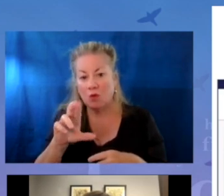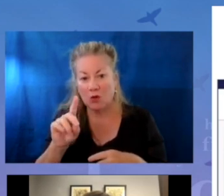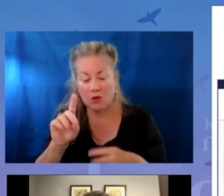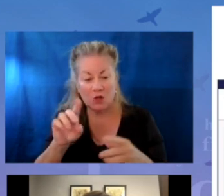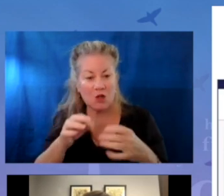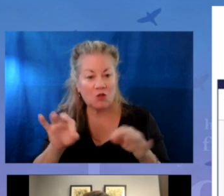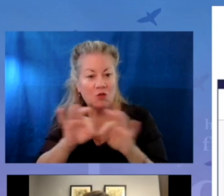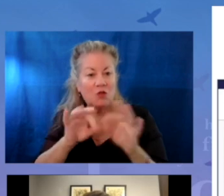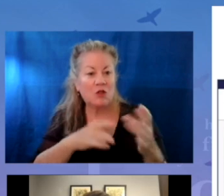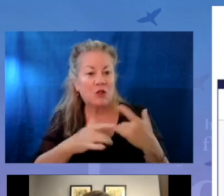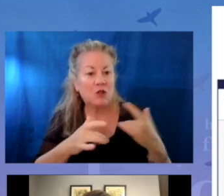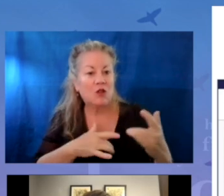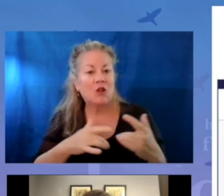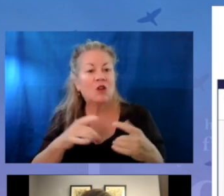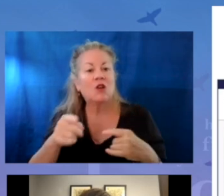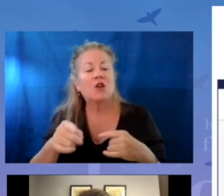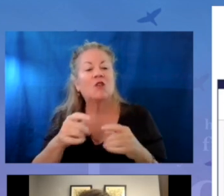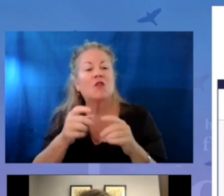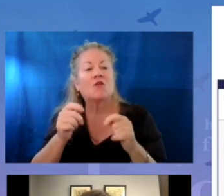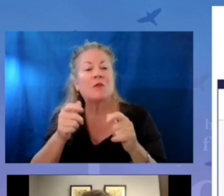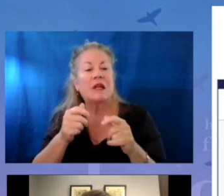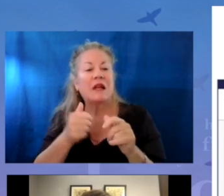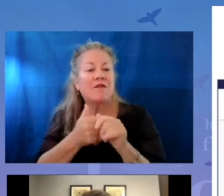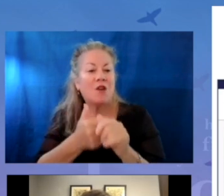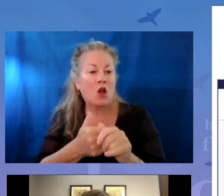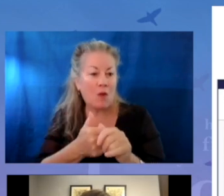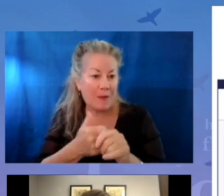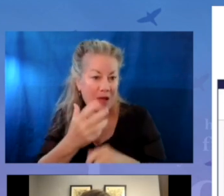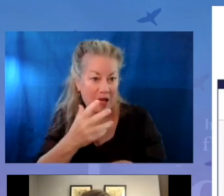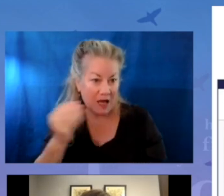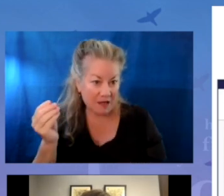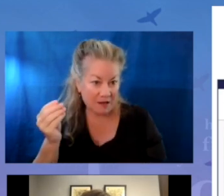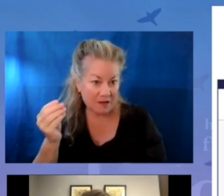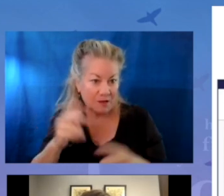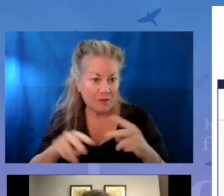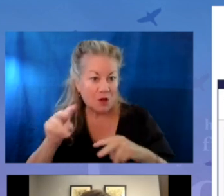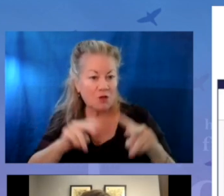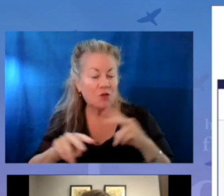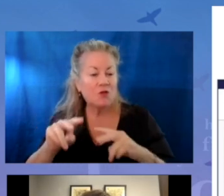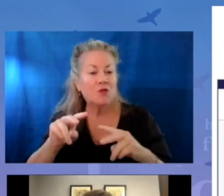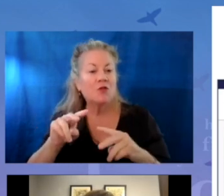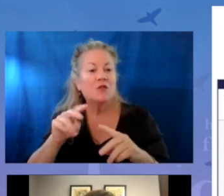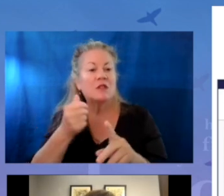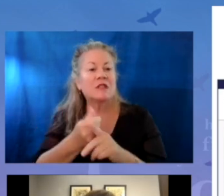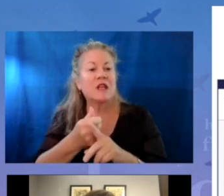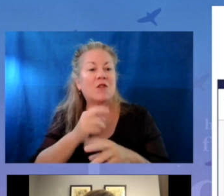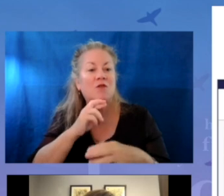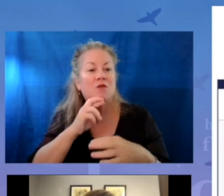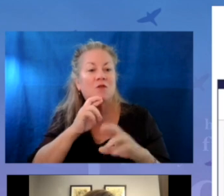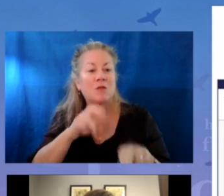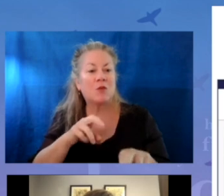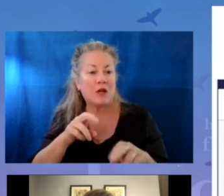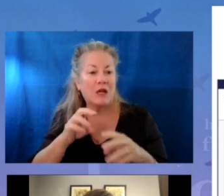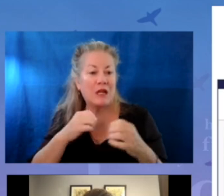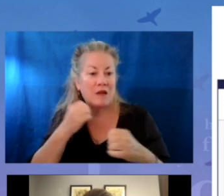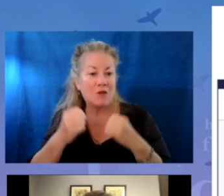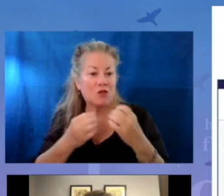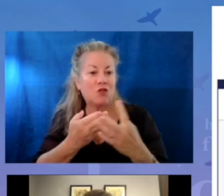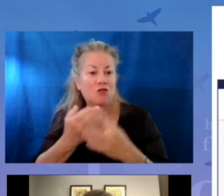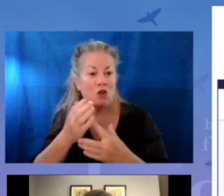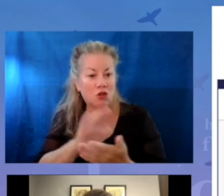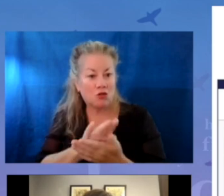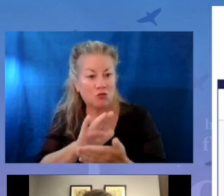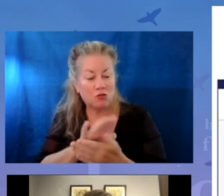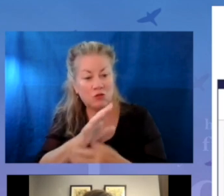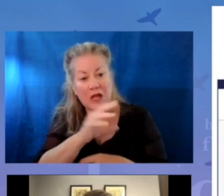concerns are flagged for immediate follow-up, and we can also monitor the self-reported emotions of students across schools